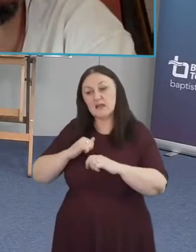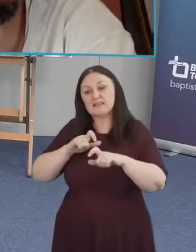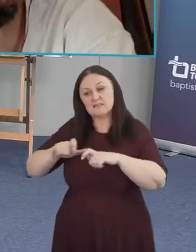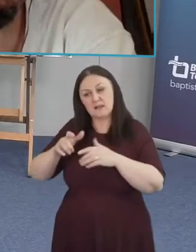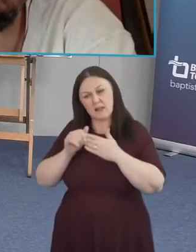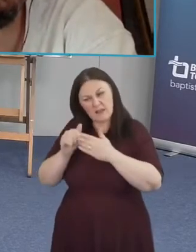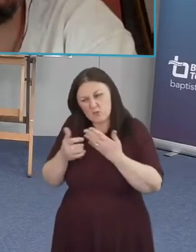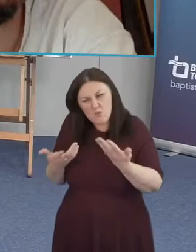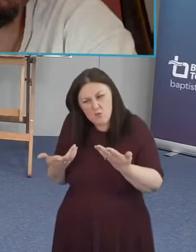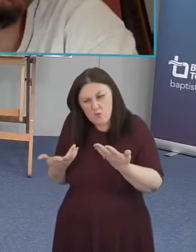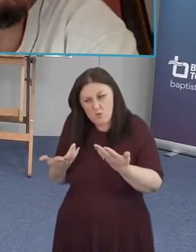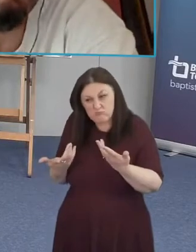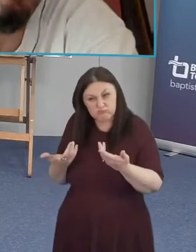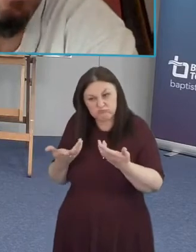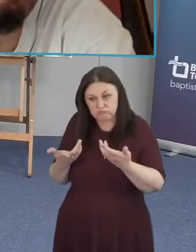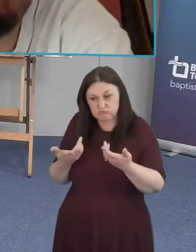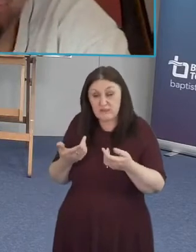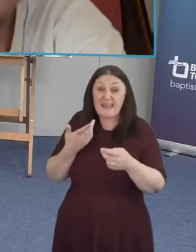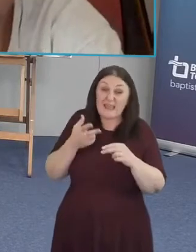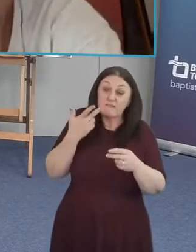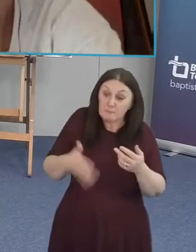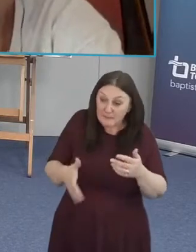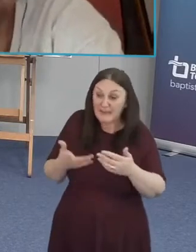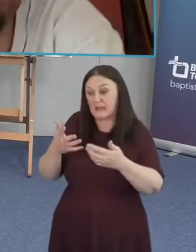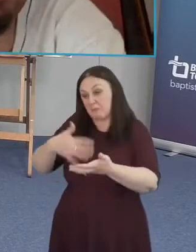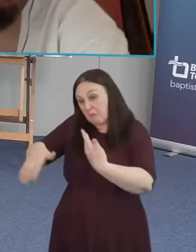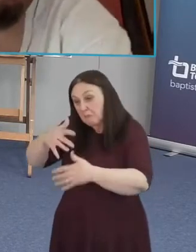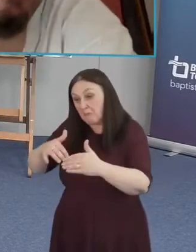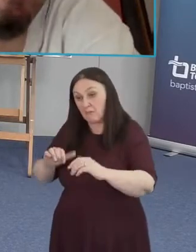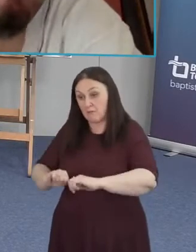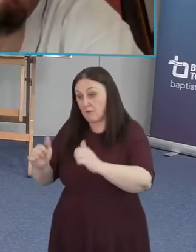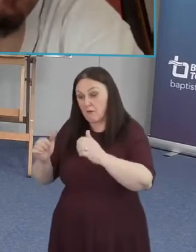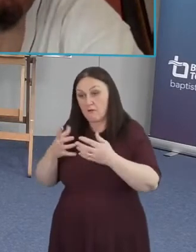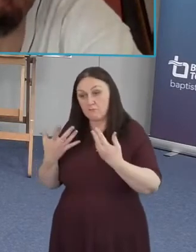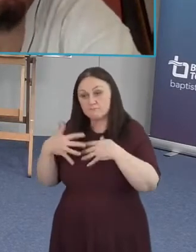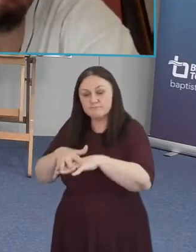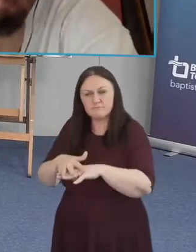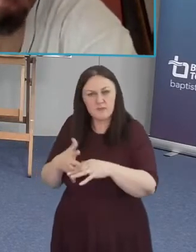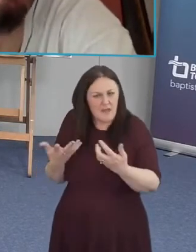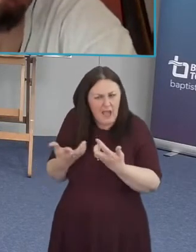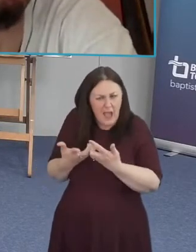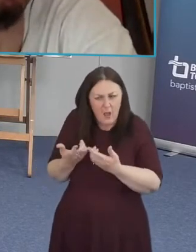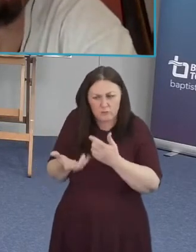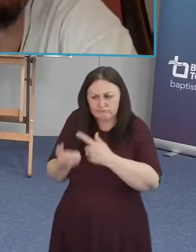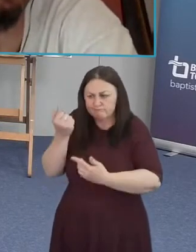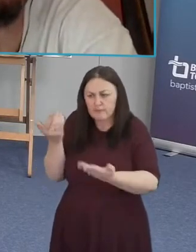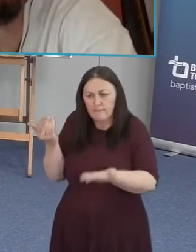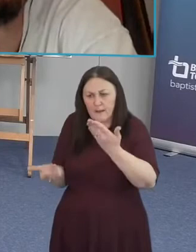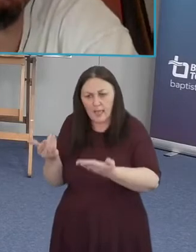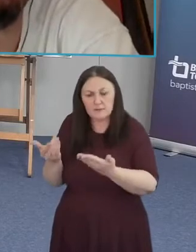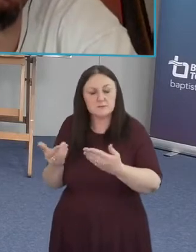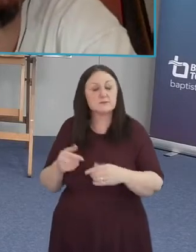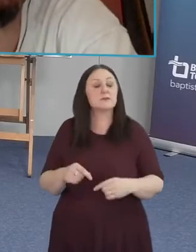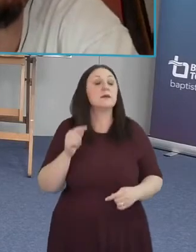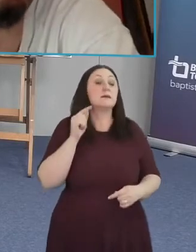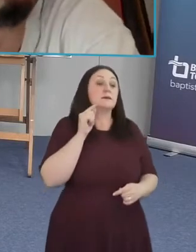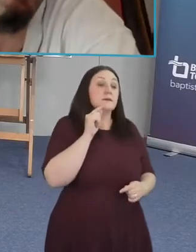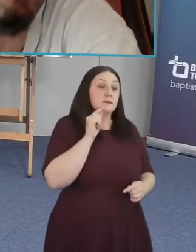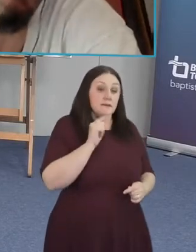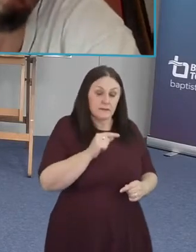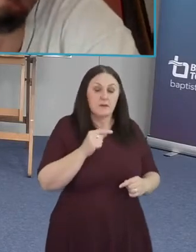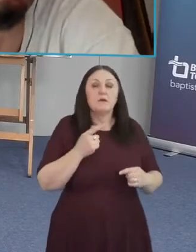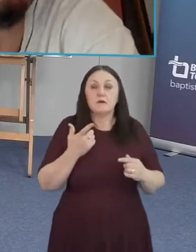yeah um so one of the places that i've i've learned a lot about this is the